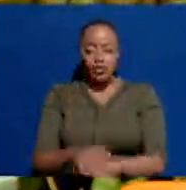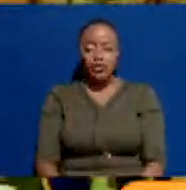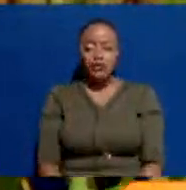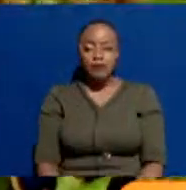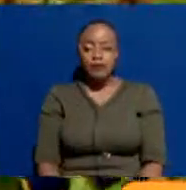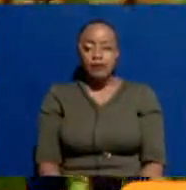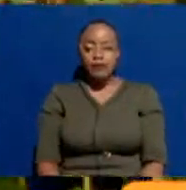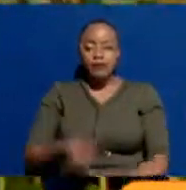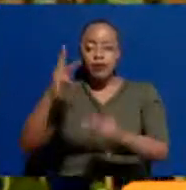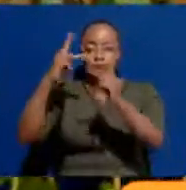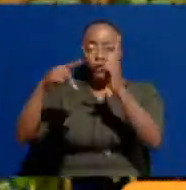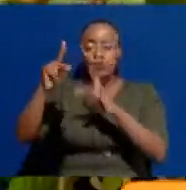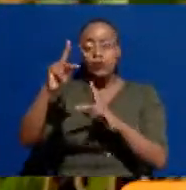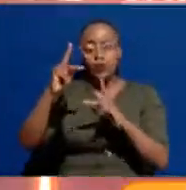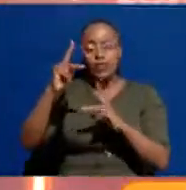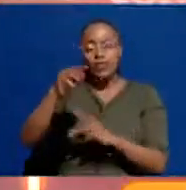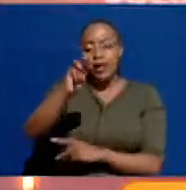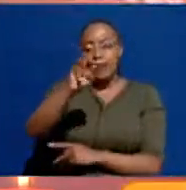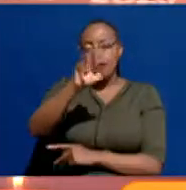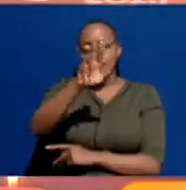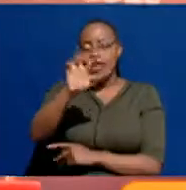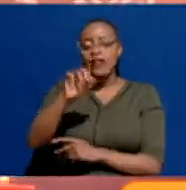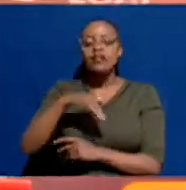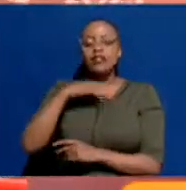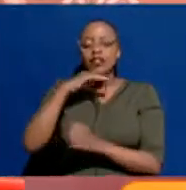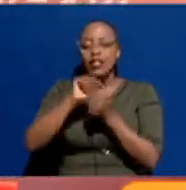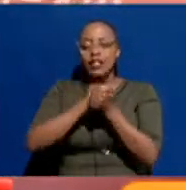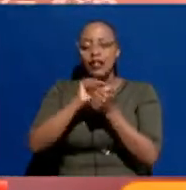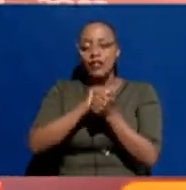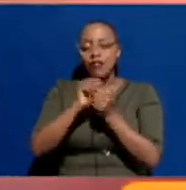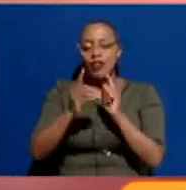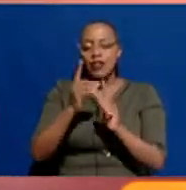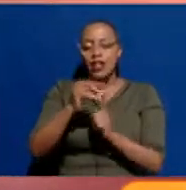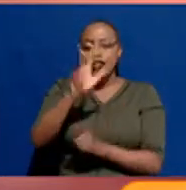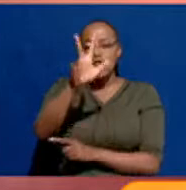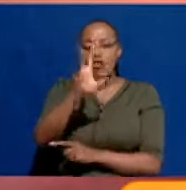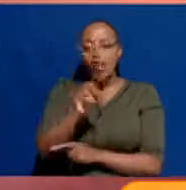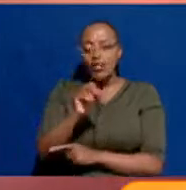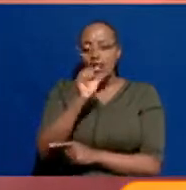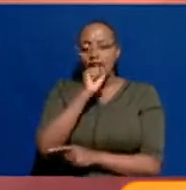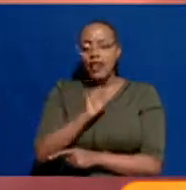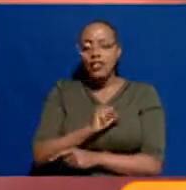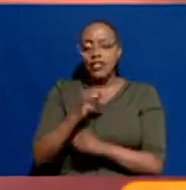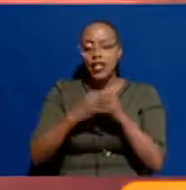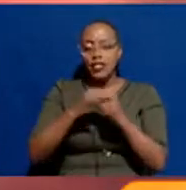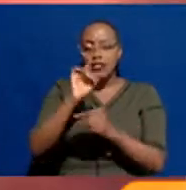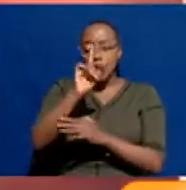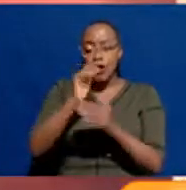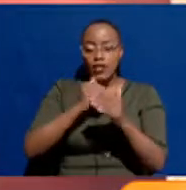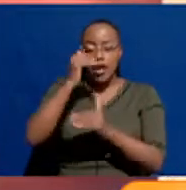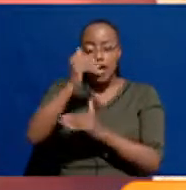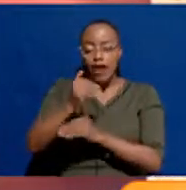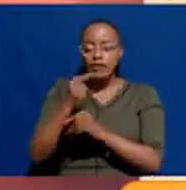Professor Mishere Gizai Mugo died on Friday, June 30th at the age of 81 after years of battling. Exceptional